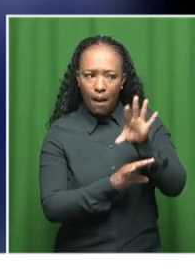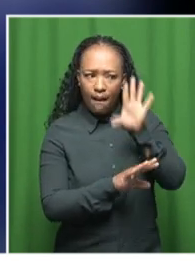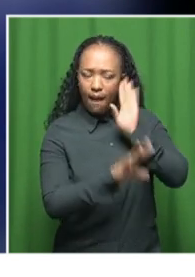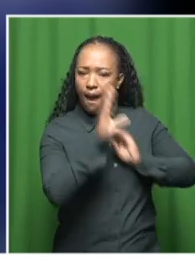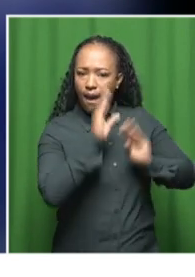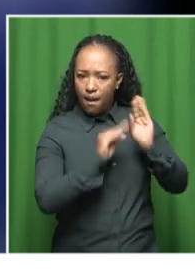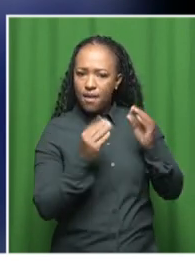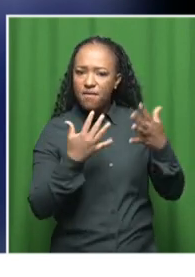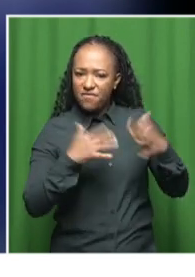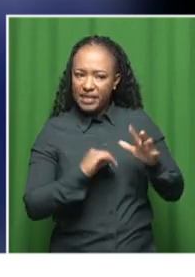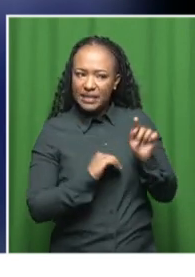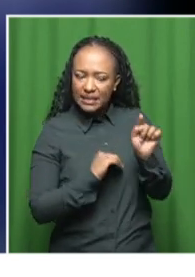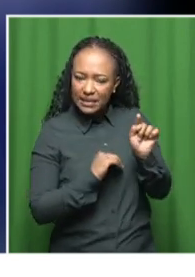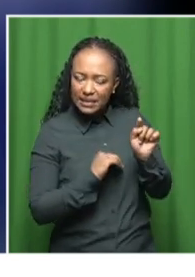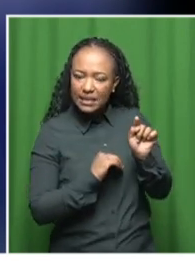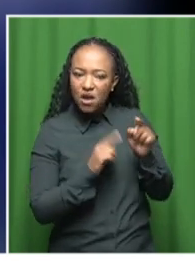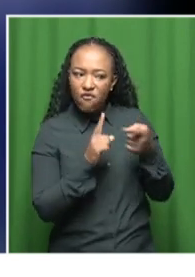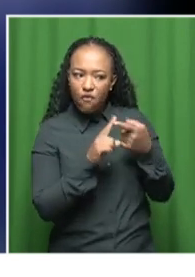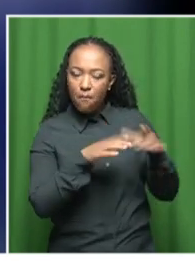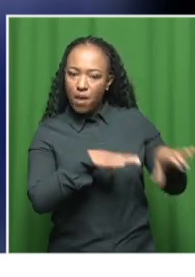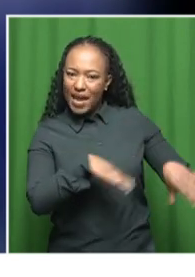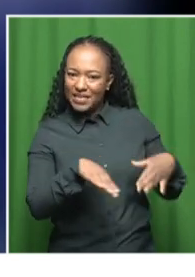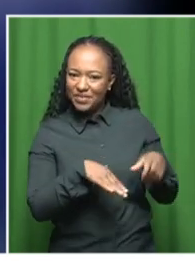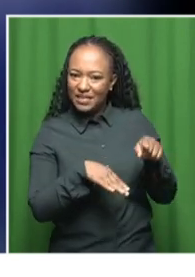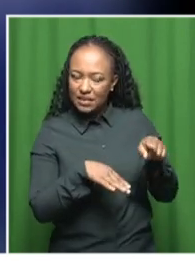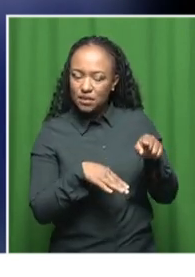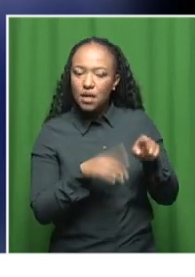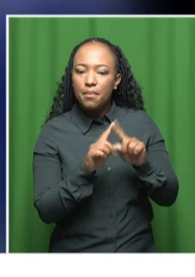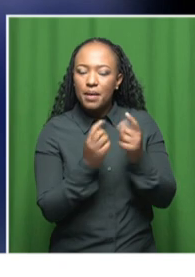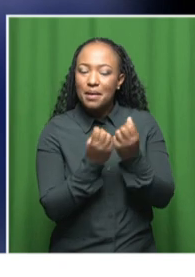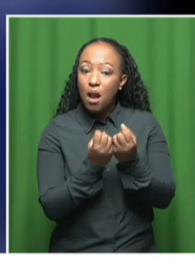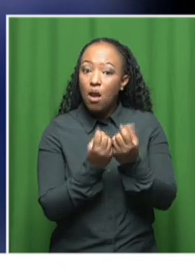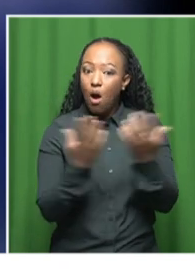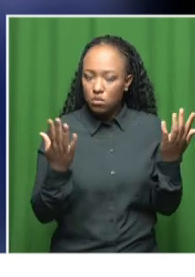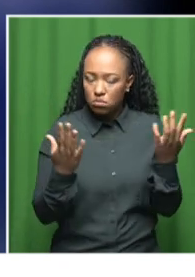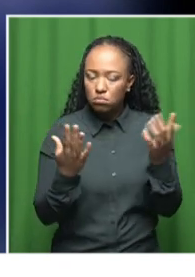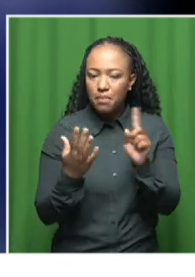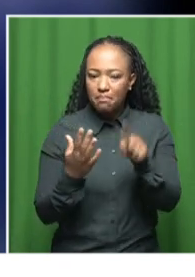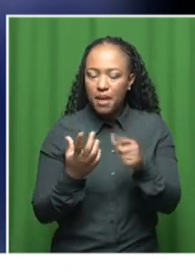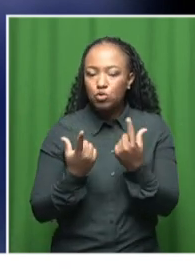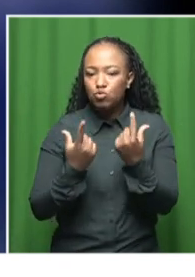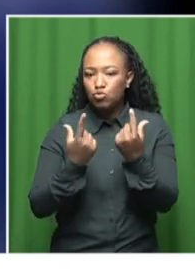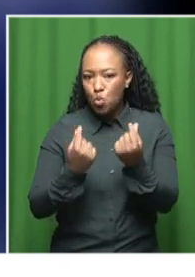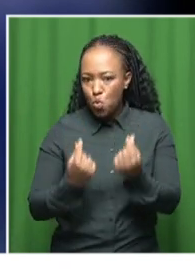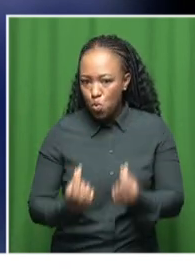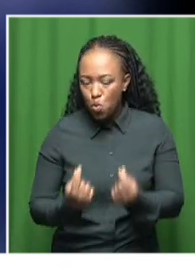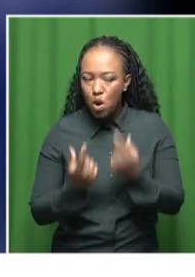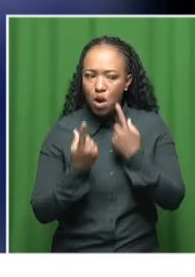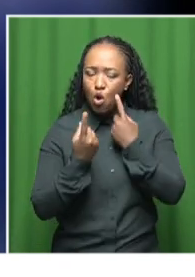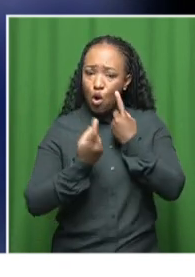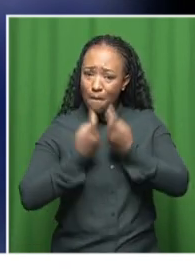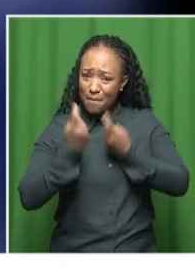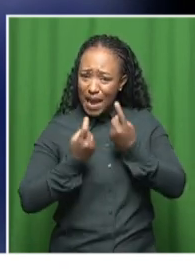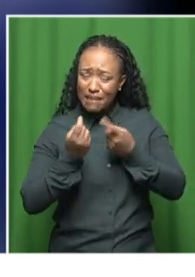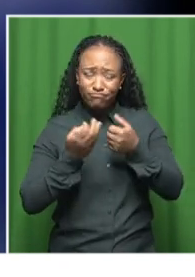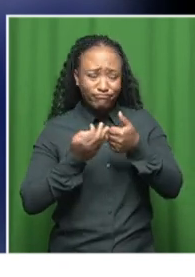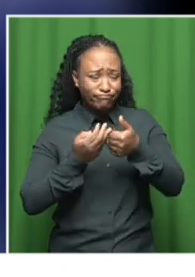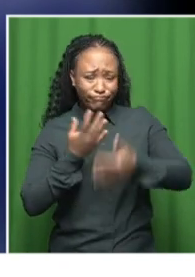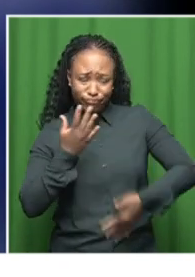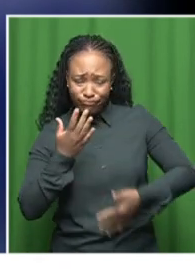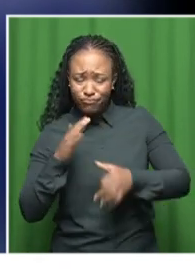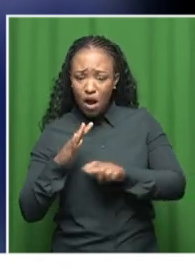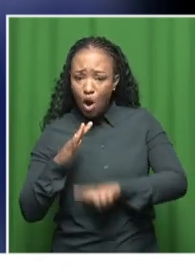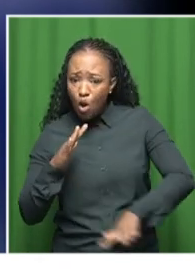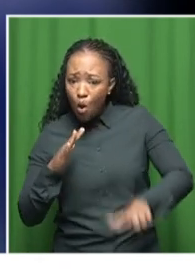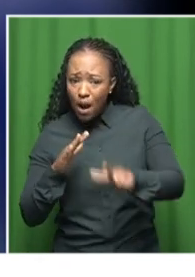that activity, but there's still a lot to be done. There's a lot of complaints from the local level, from the